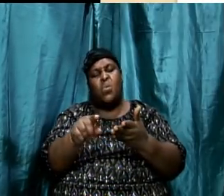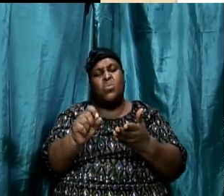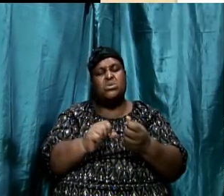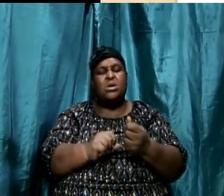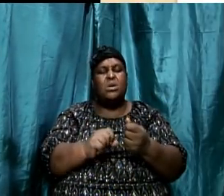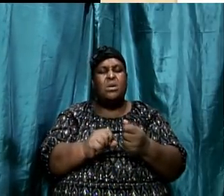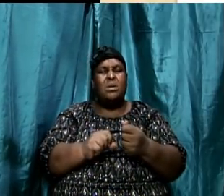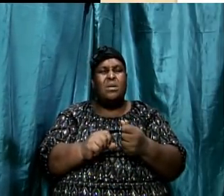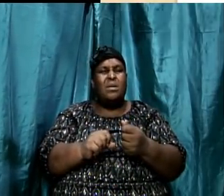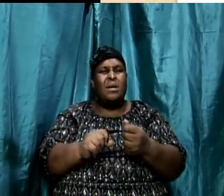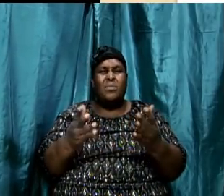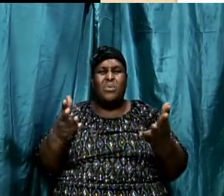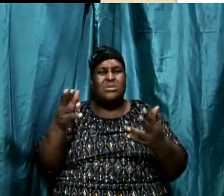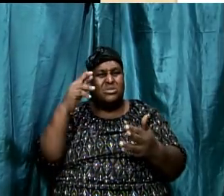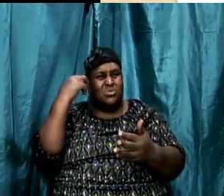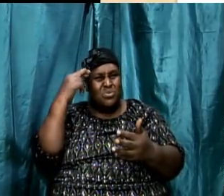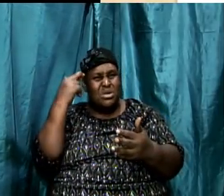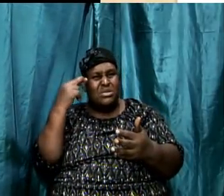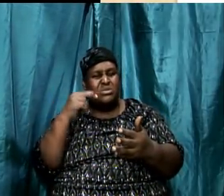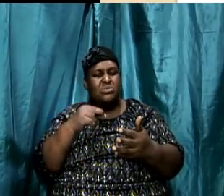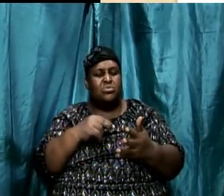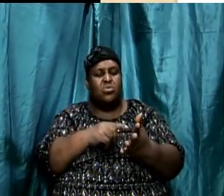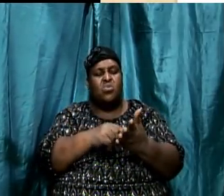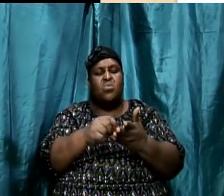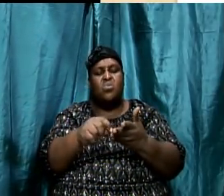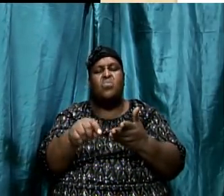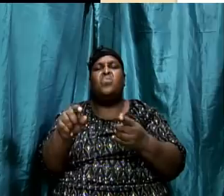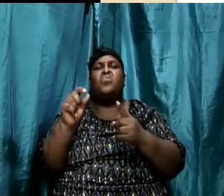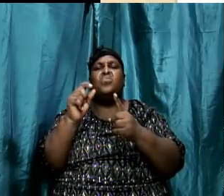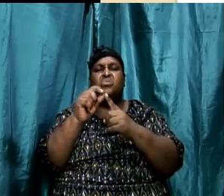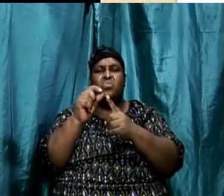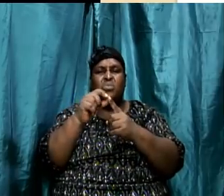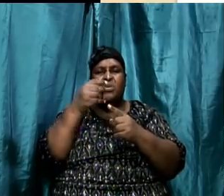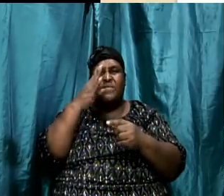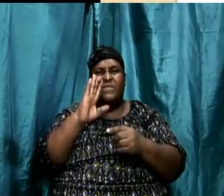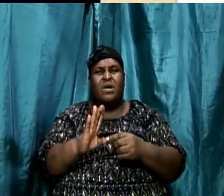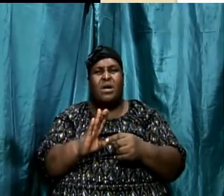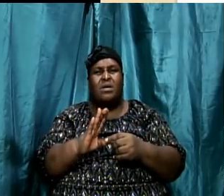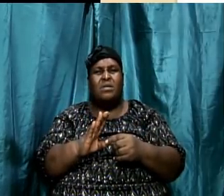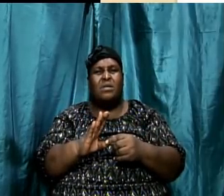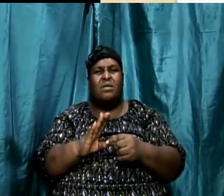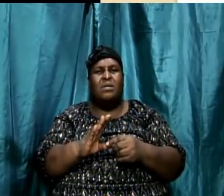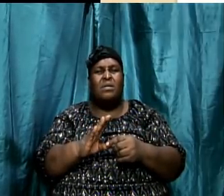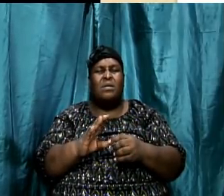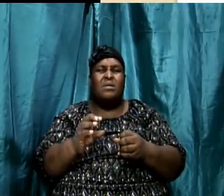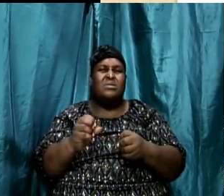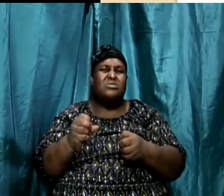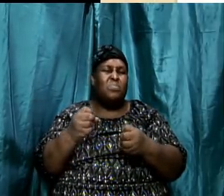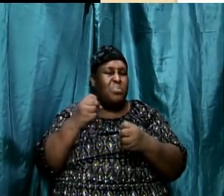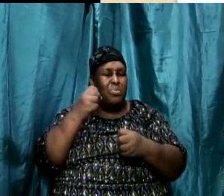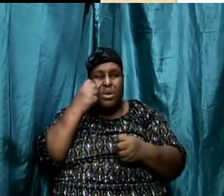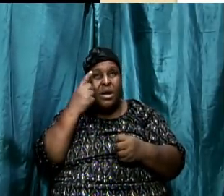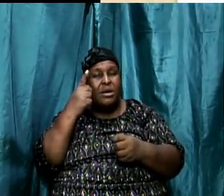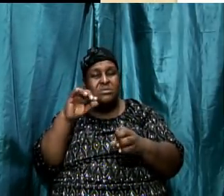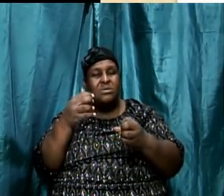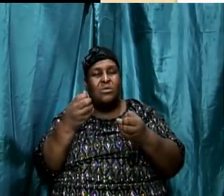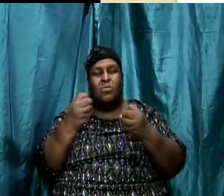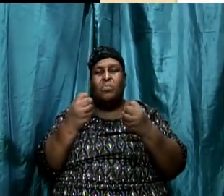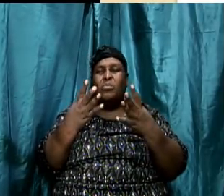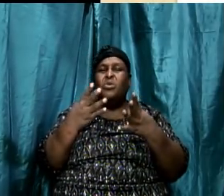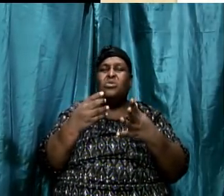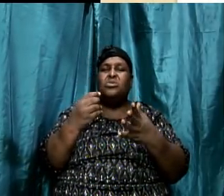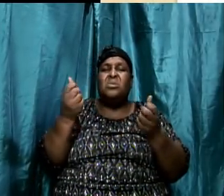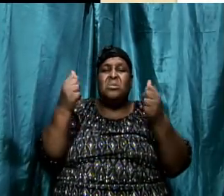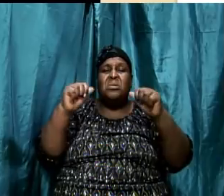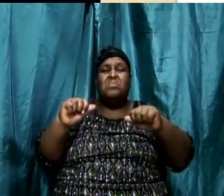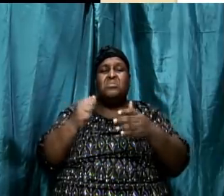And guess what? When we get at information, you'll be surprised at how much it will help you to read the scriptures in